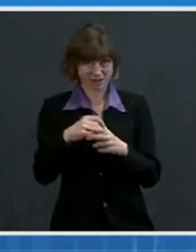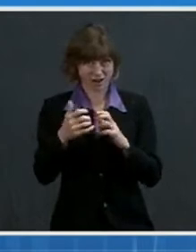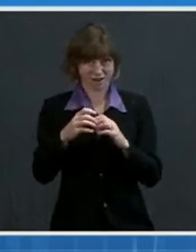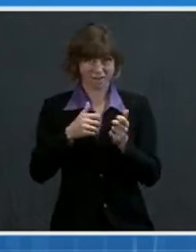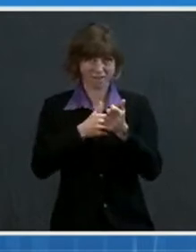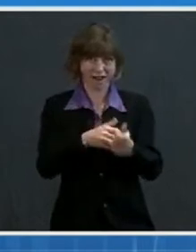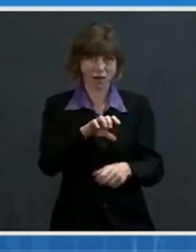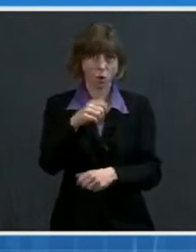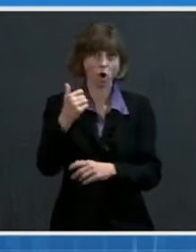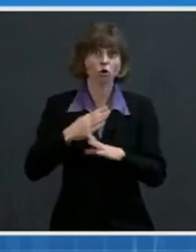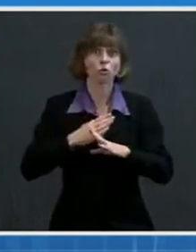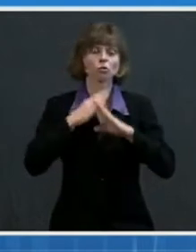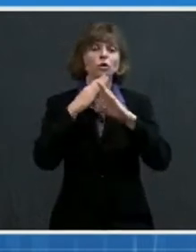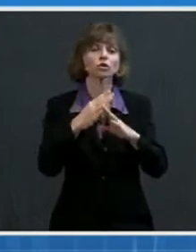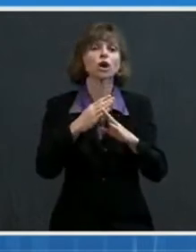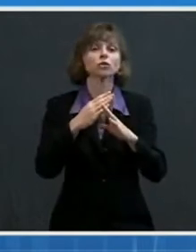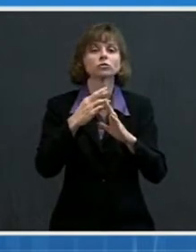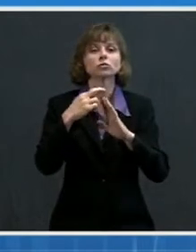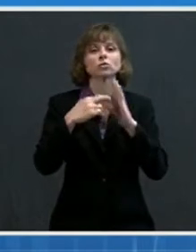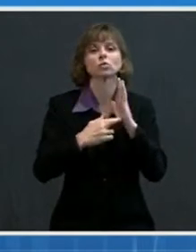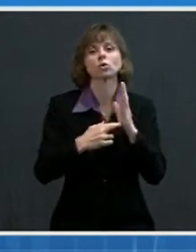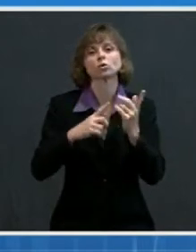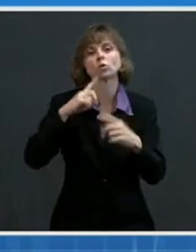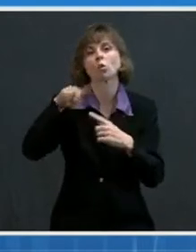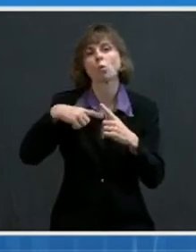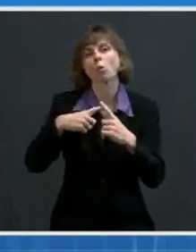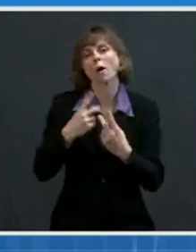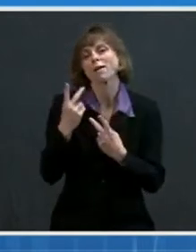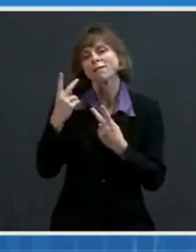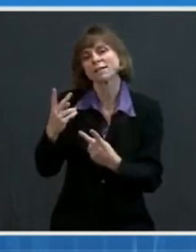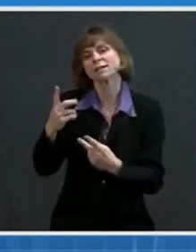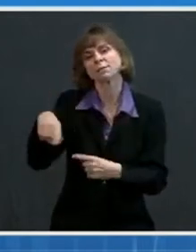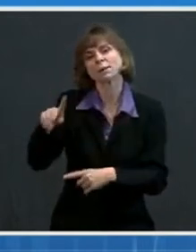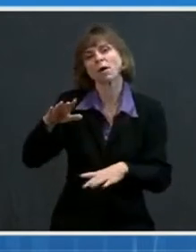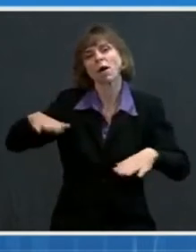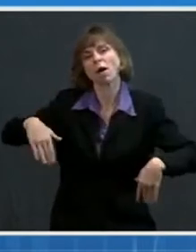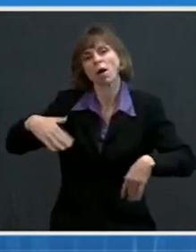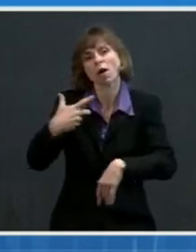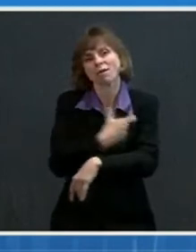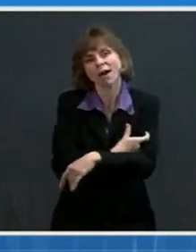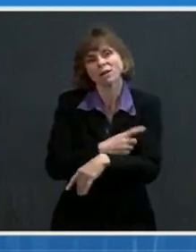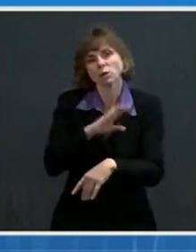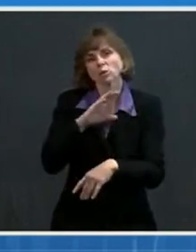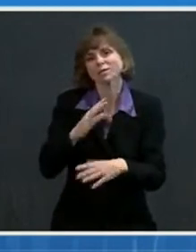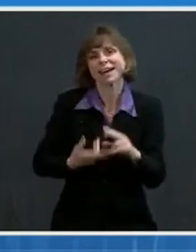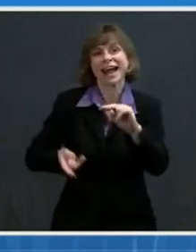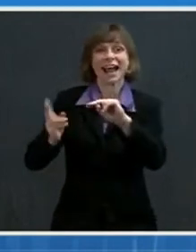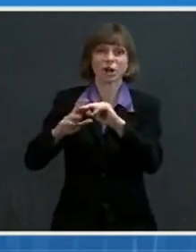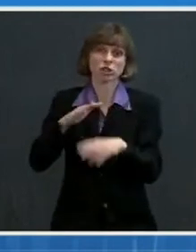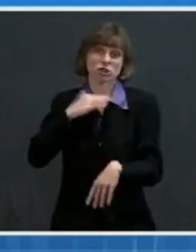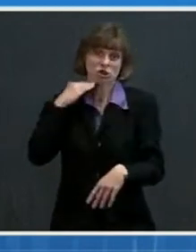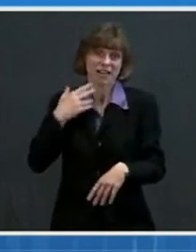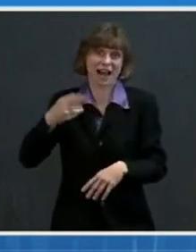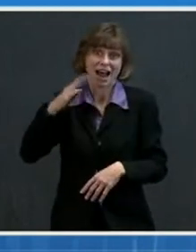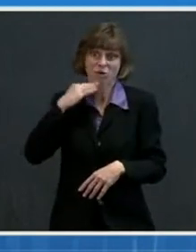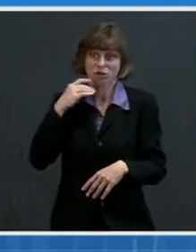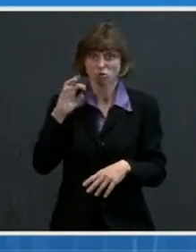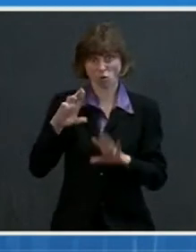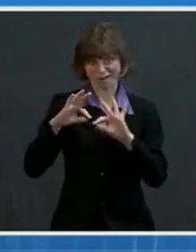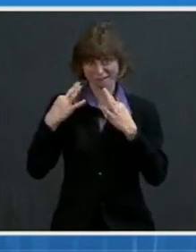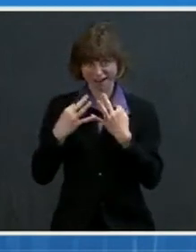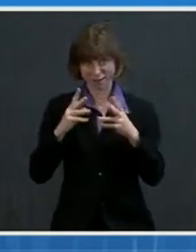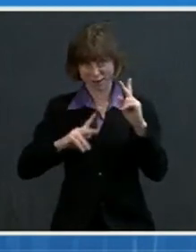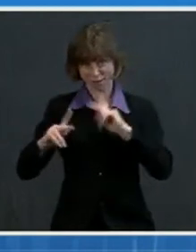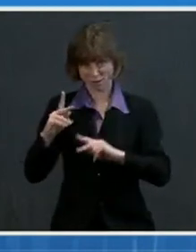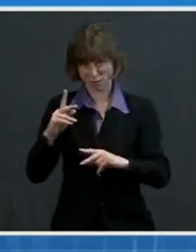when visiting with unvaccinated people who are at increased risk of severe COVID or who have an unvaccinated family member, household